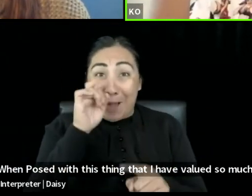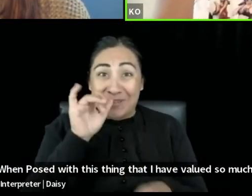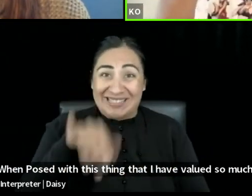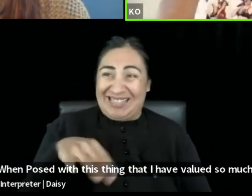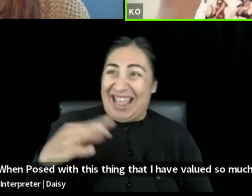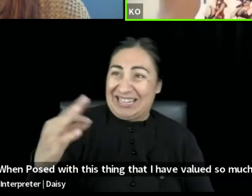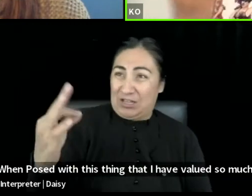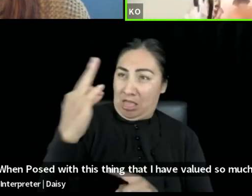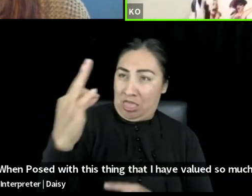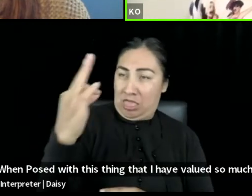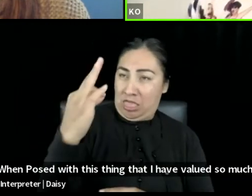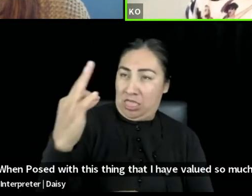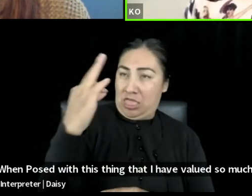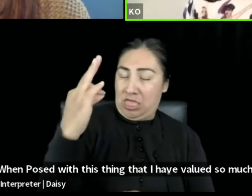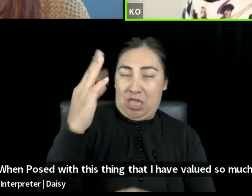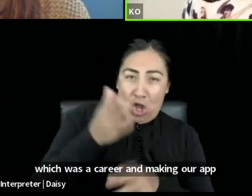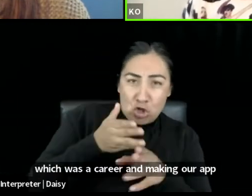art.